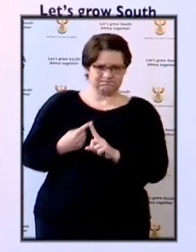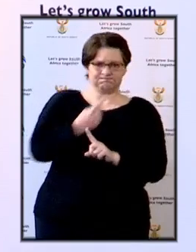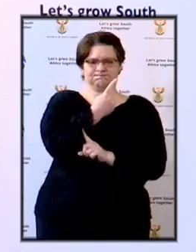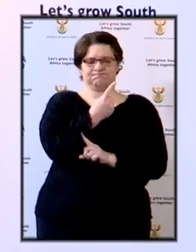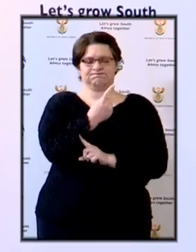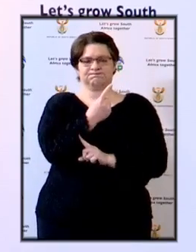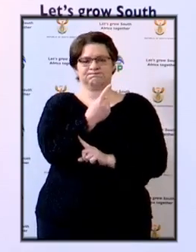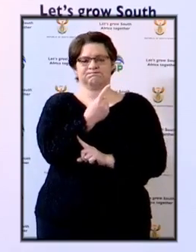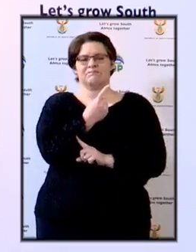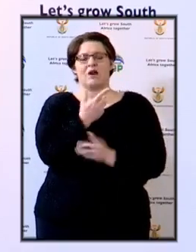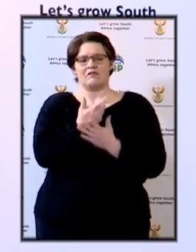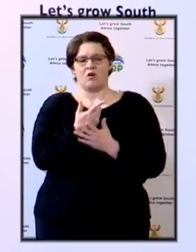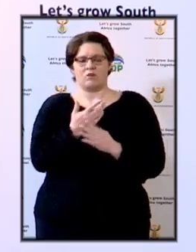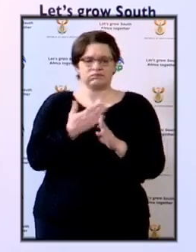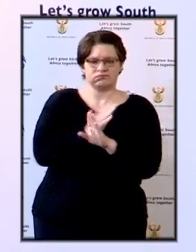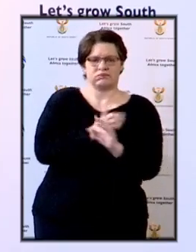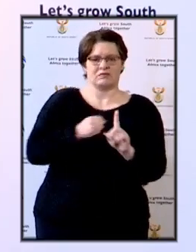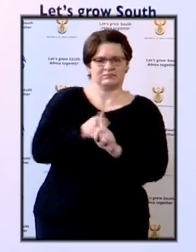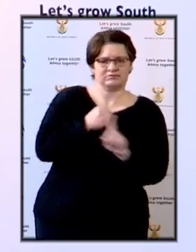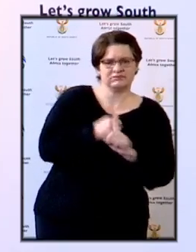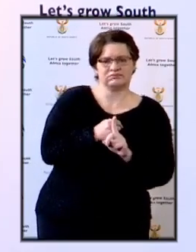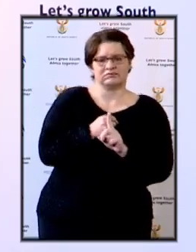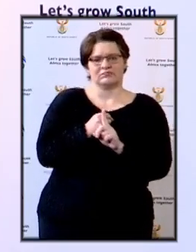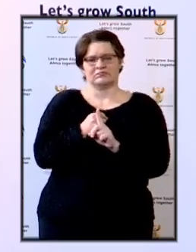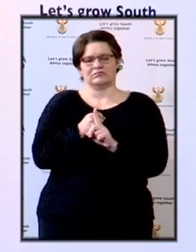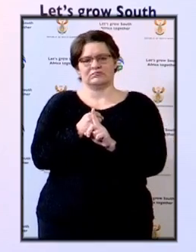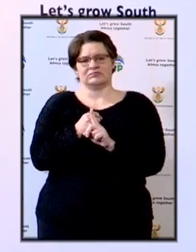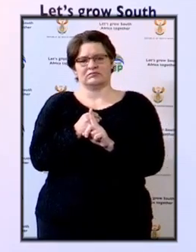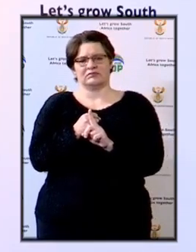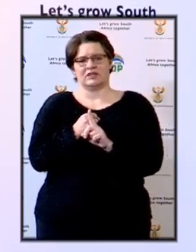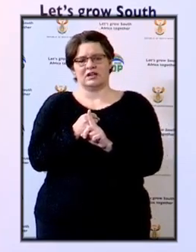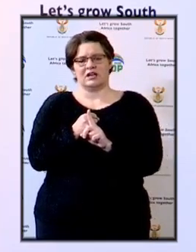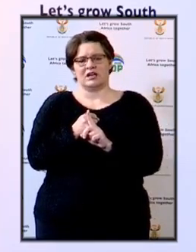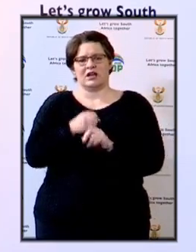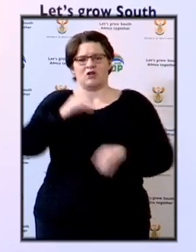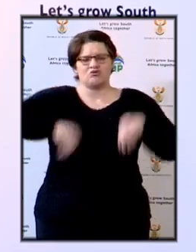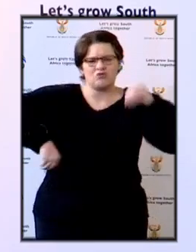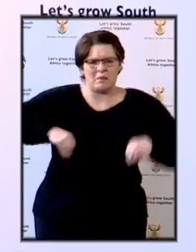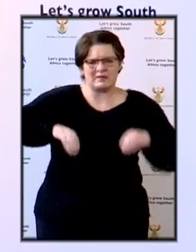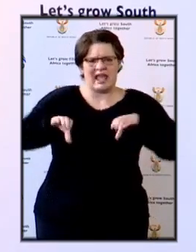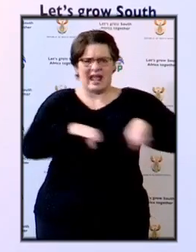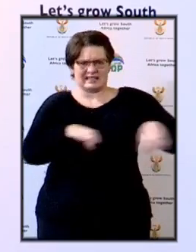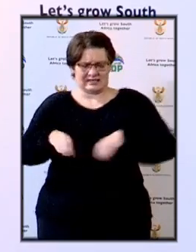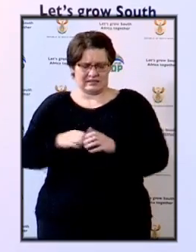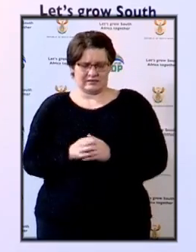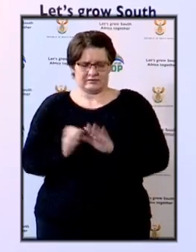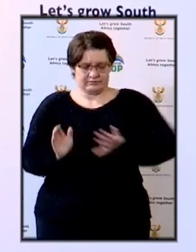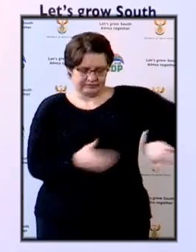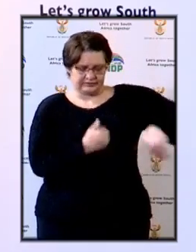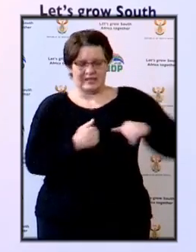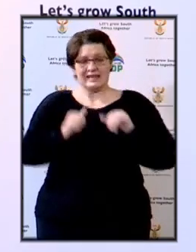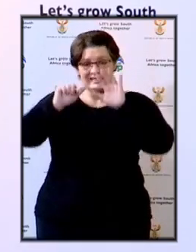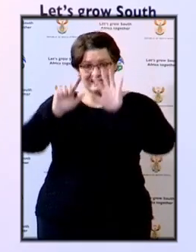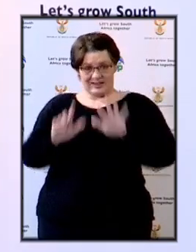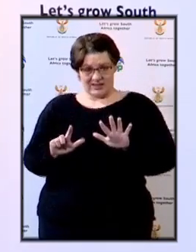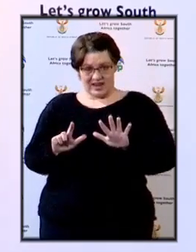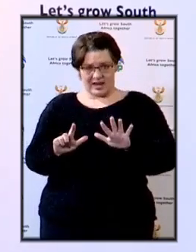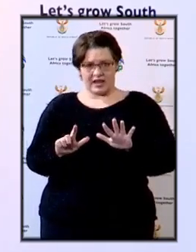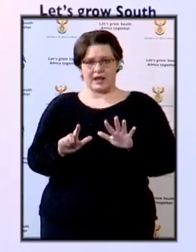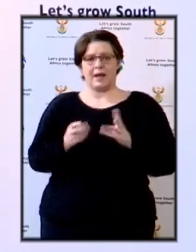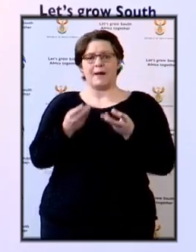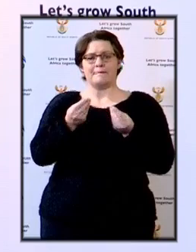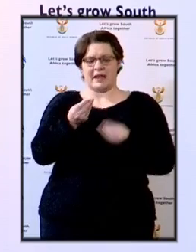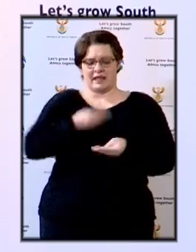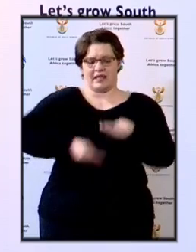contravention of the prevention and combating of corrupt activities act. Seven counts are